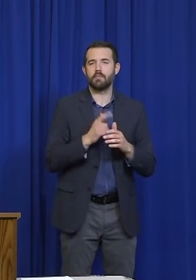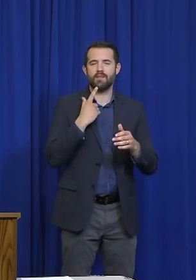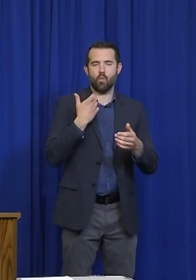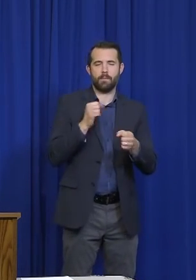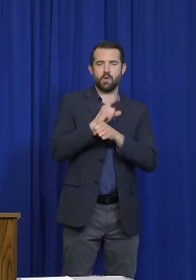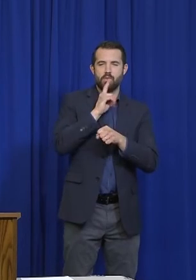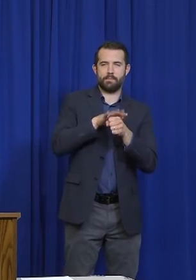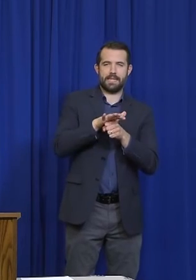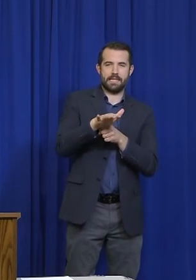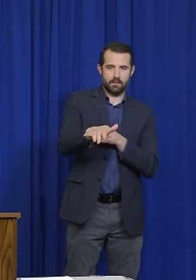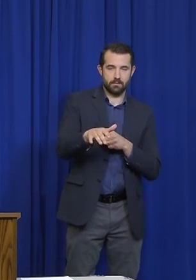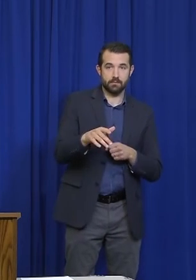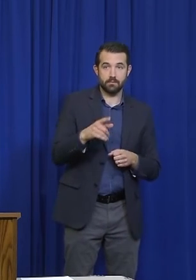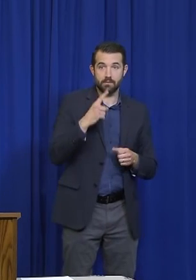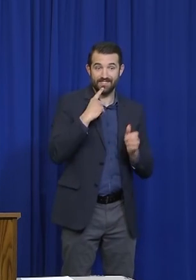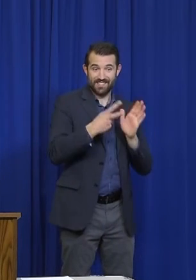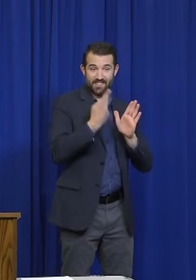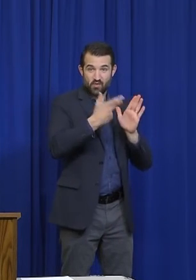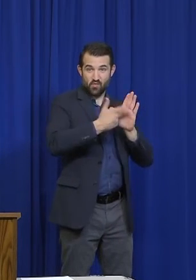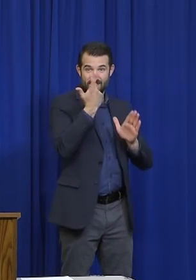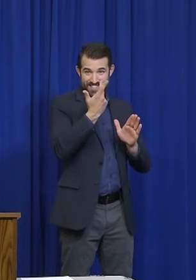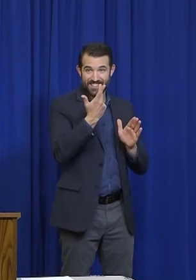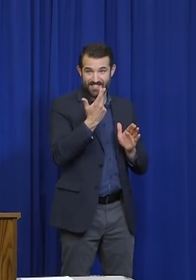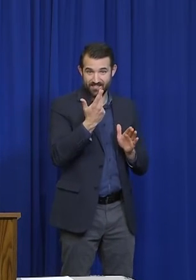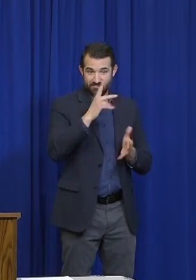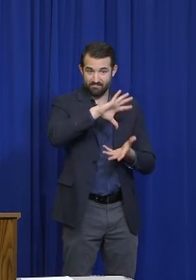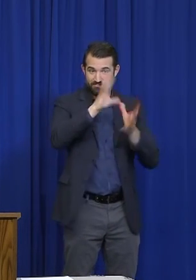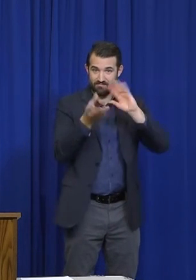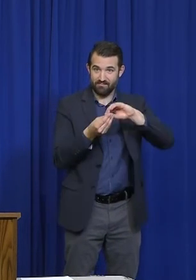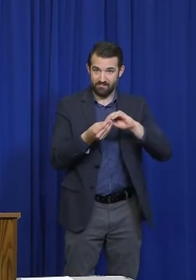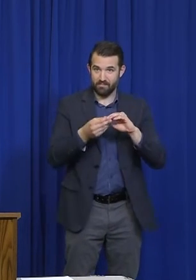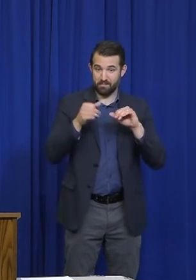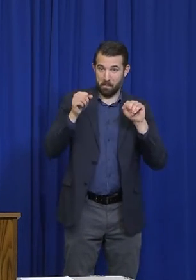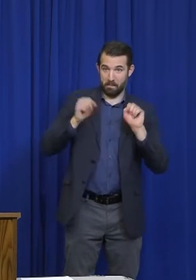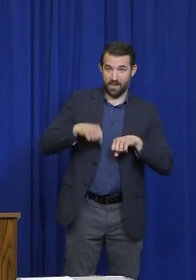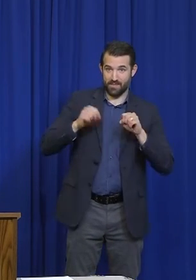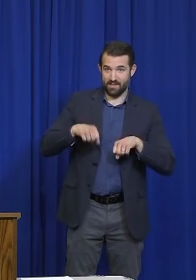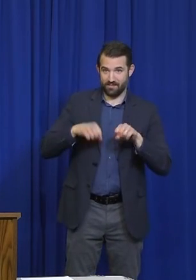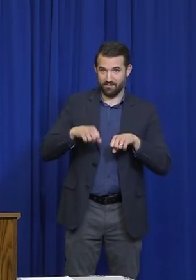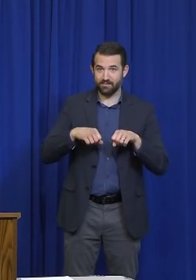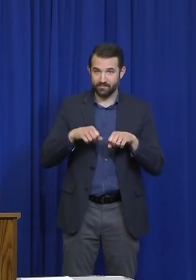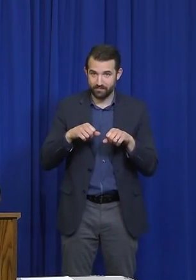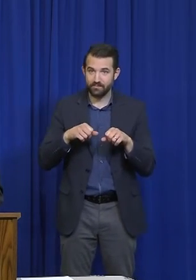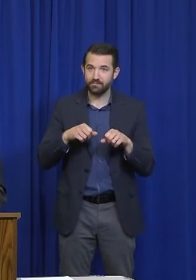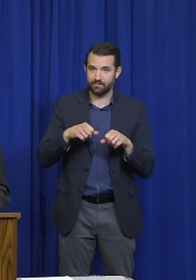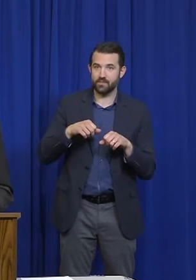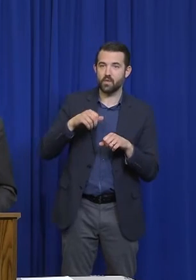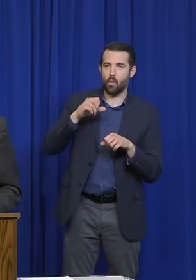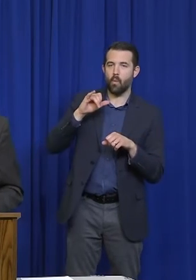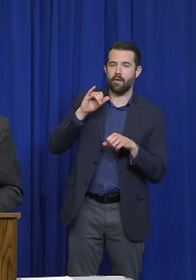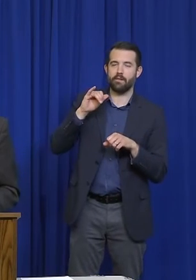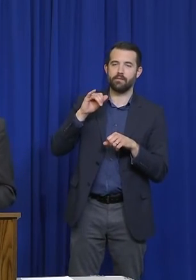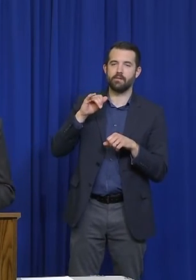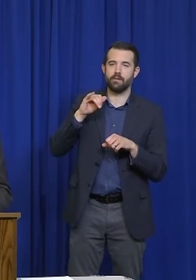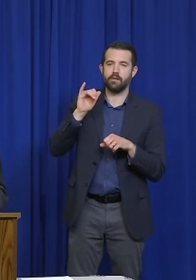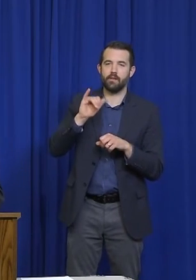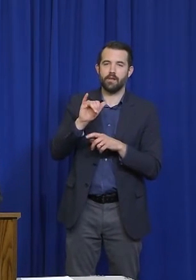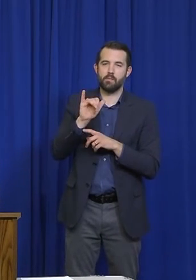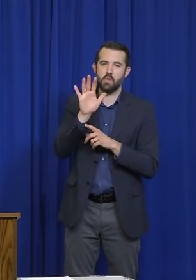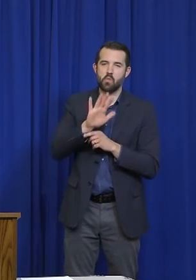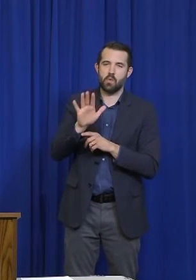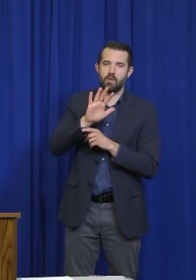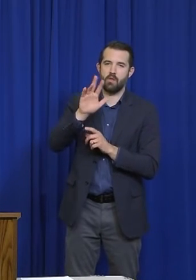triple the overall capacity in the state, which is consistent with being in at that 35% mark. Some